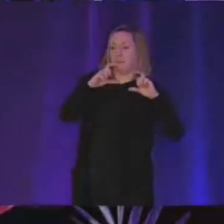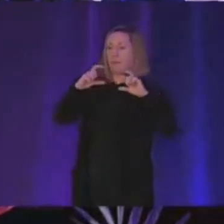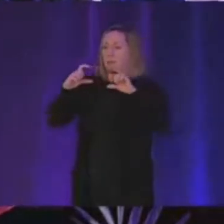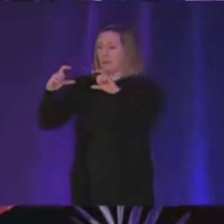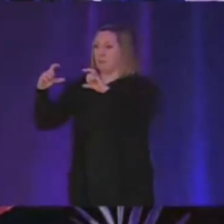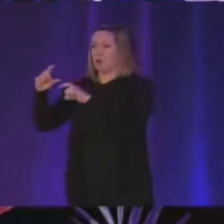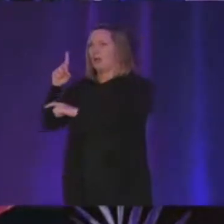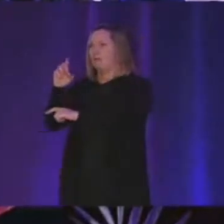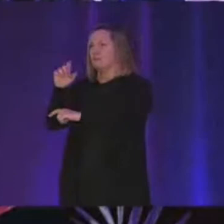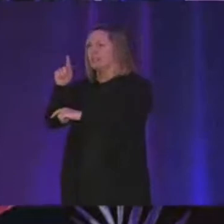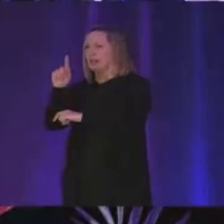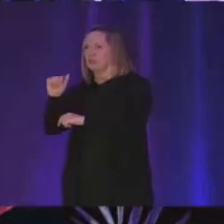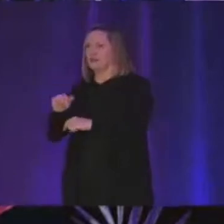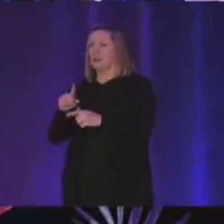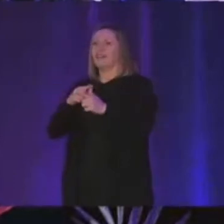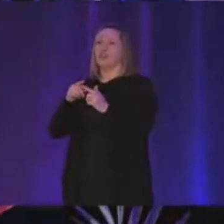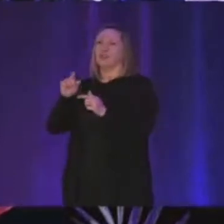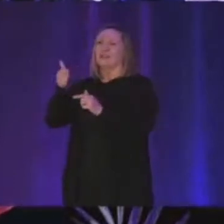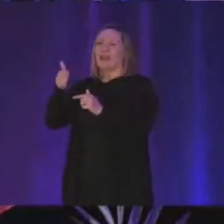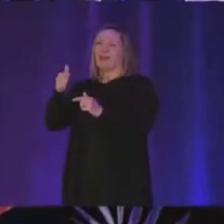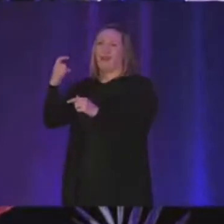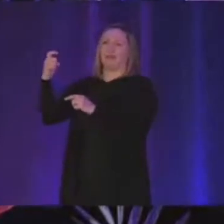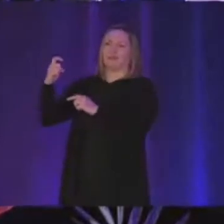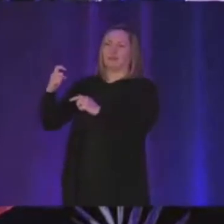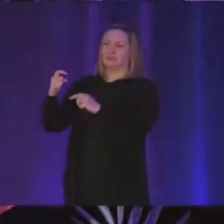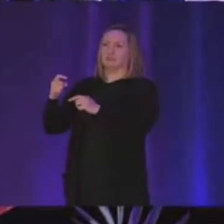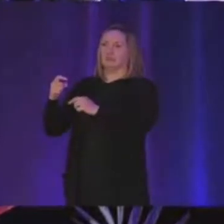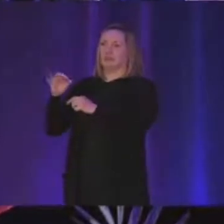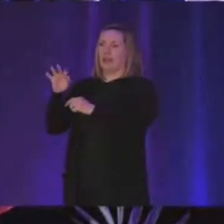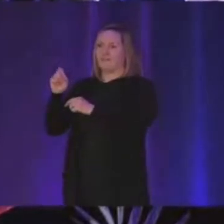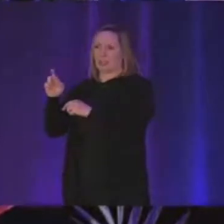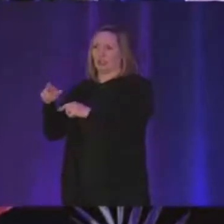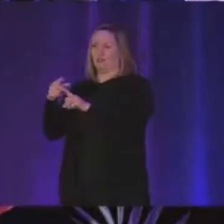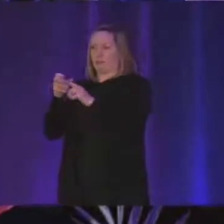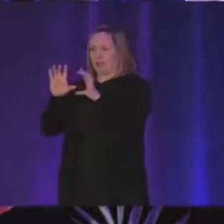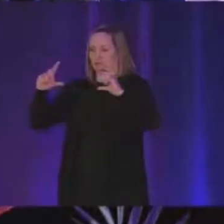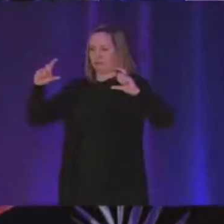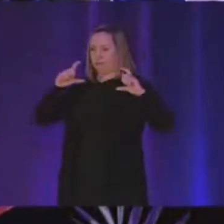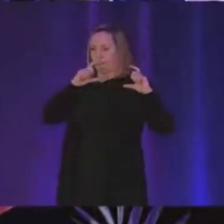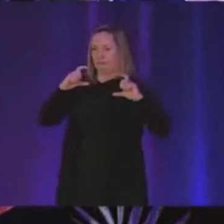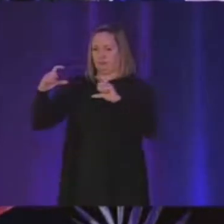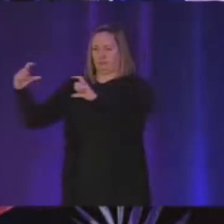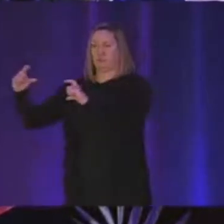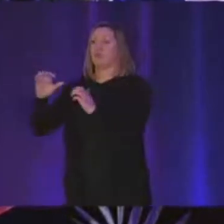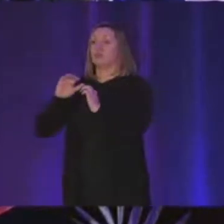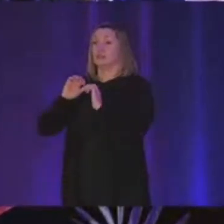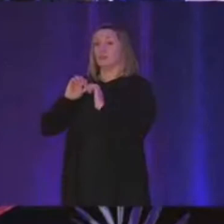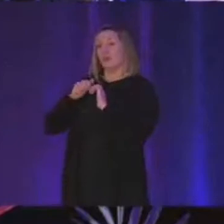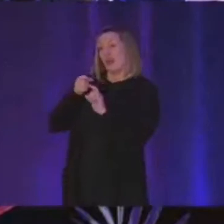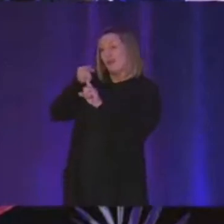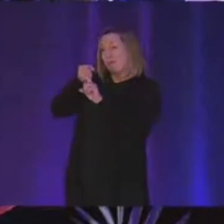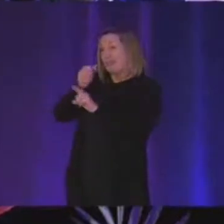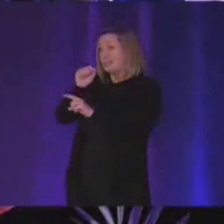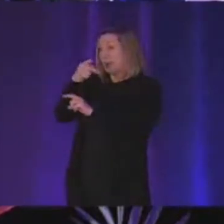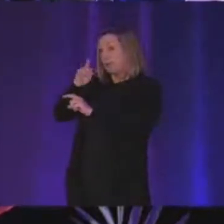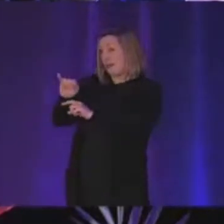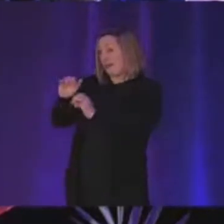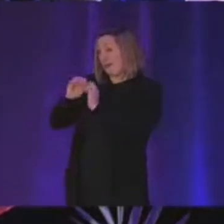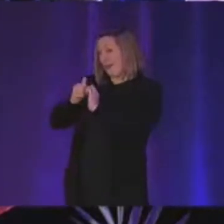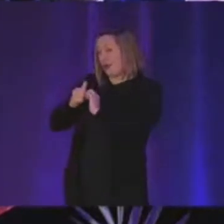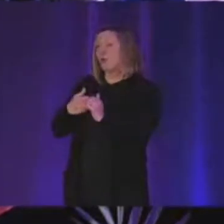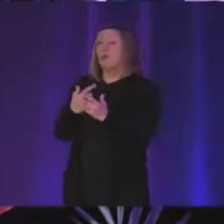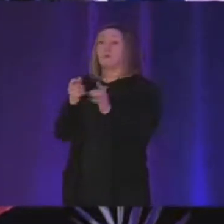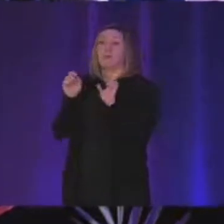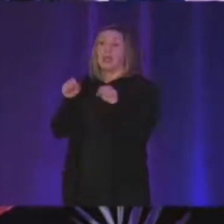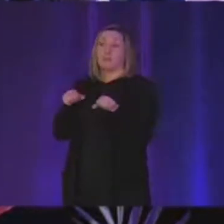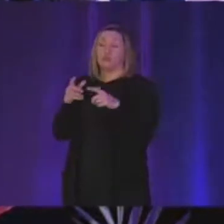you get like a 10x factor out of them so now the way it impacts our uh api is that in